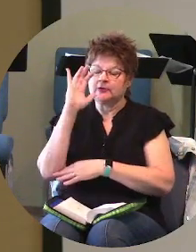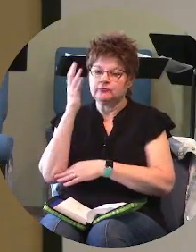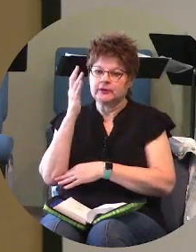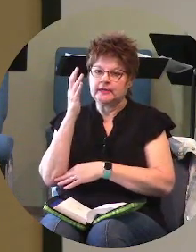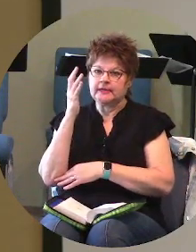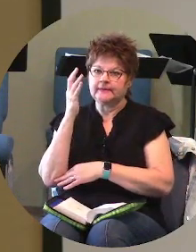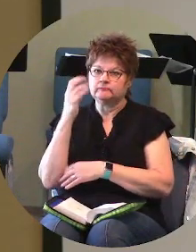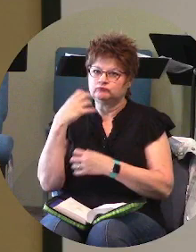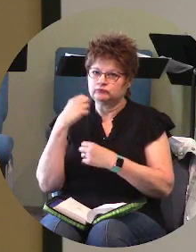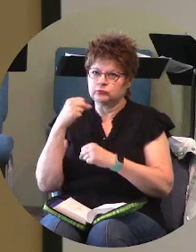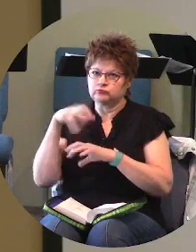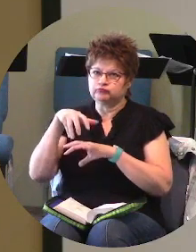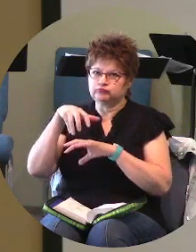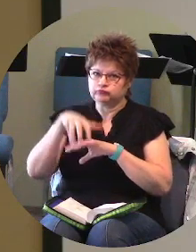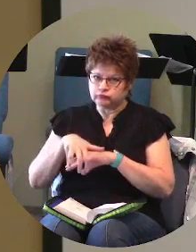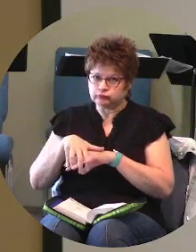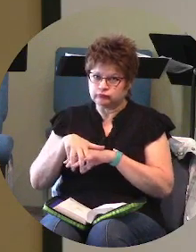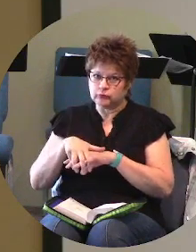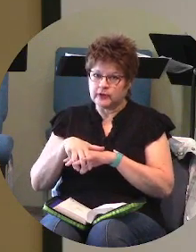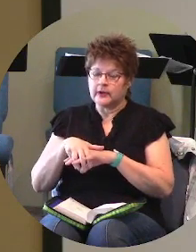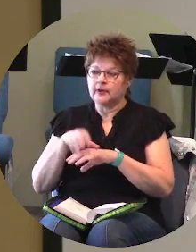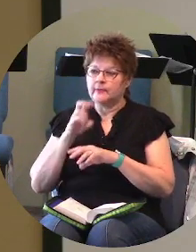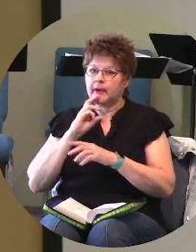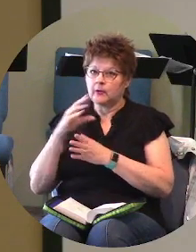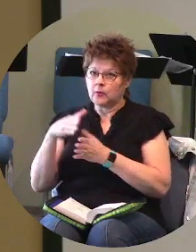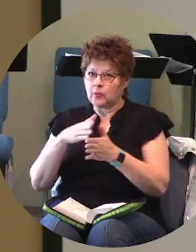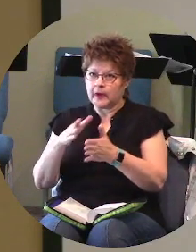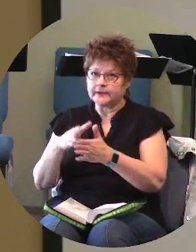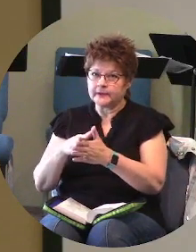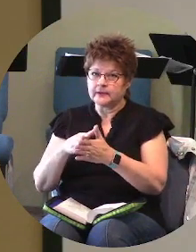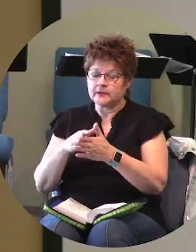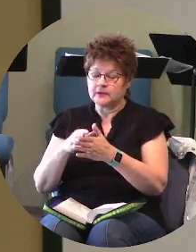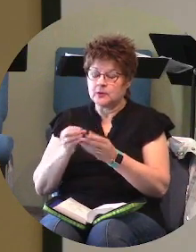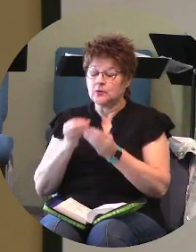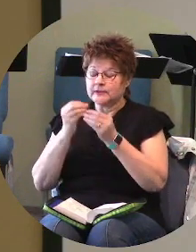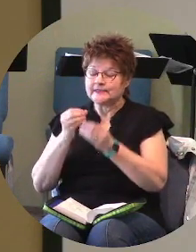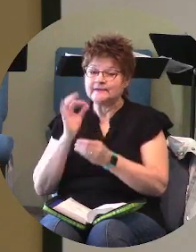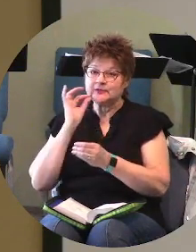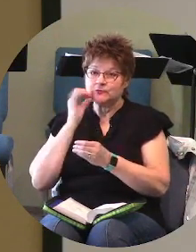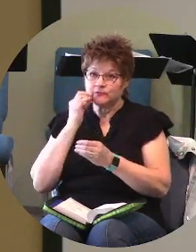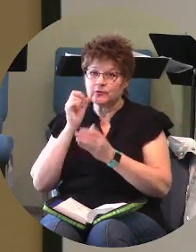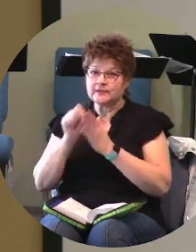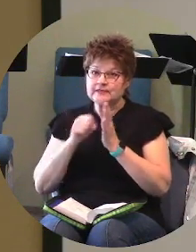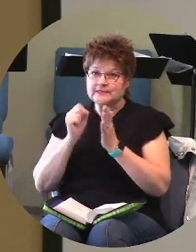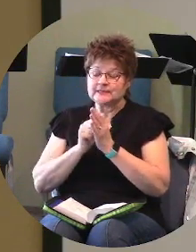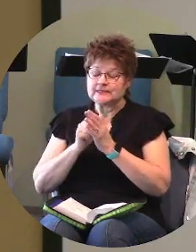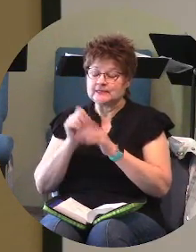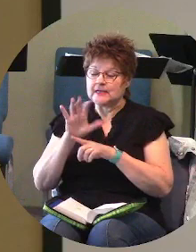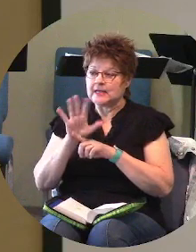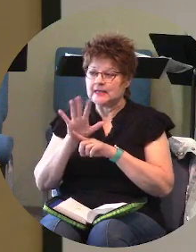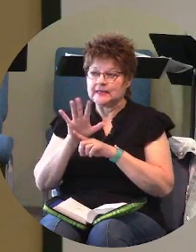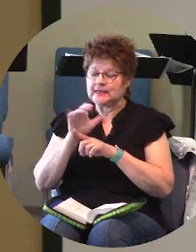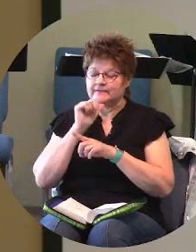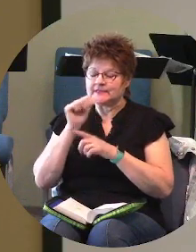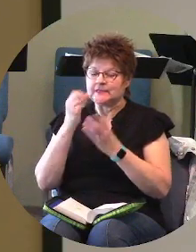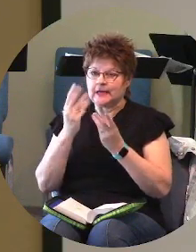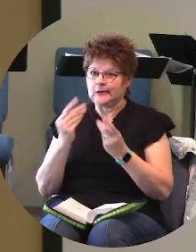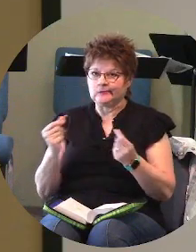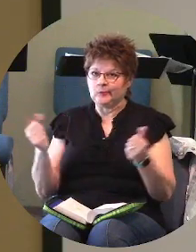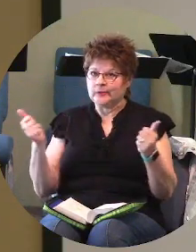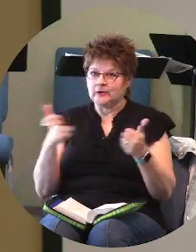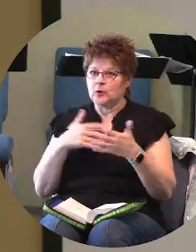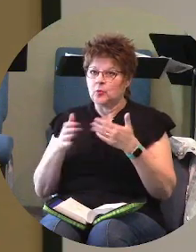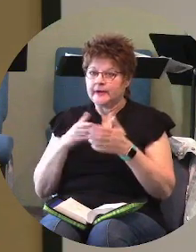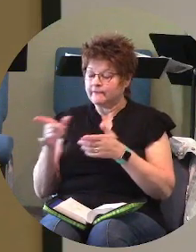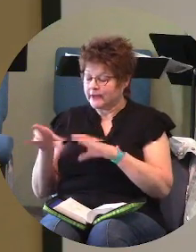planted by streams of water which yields its fruit in its seasons and its leaf does not wither and then whatever he does